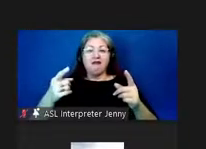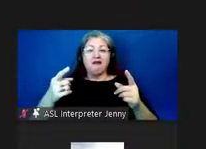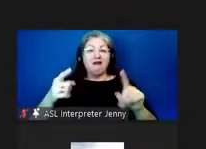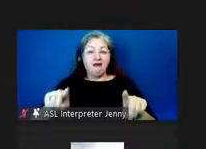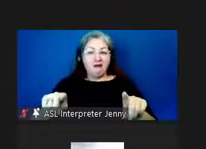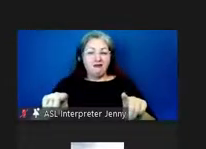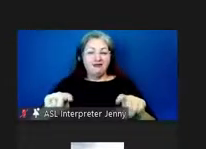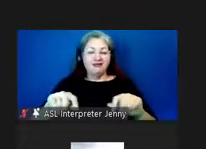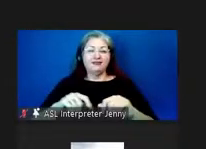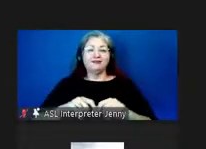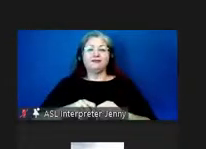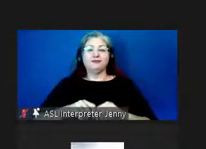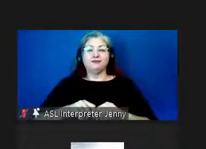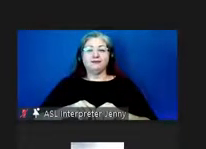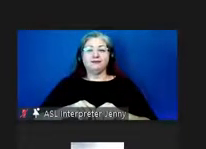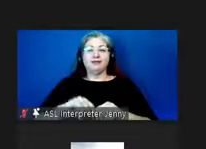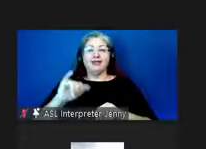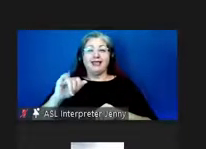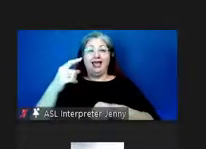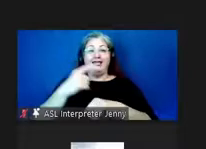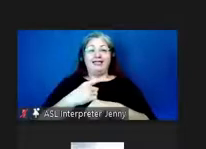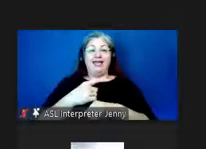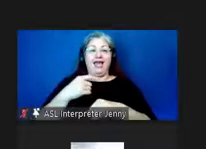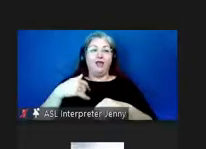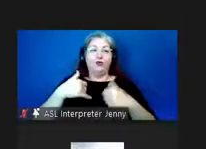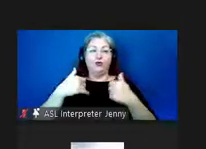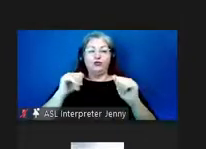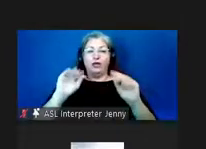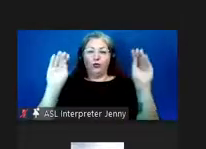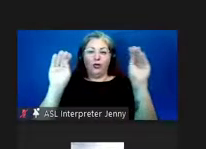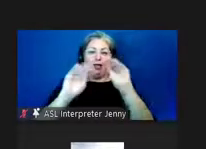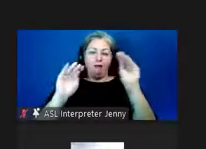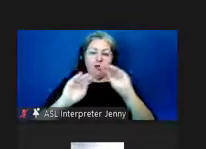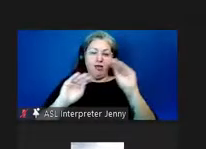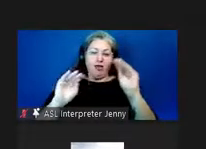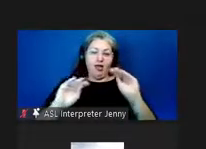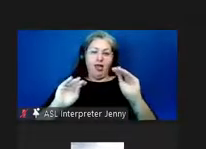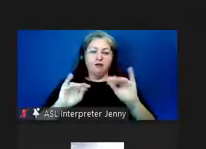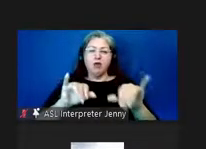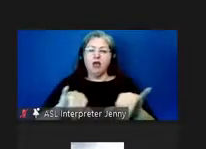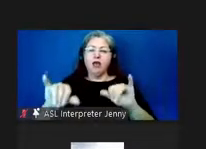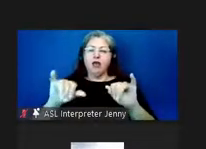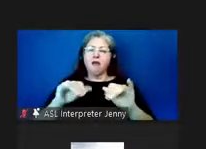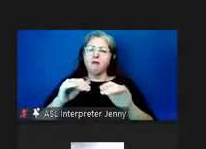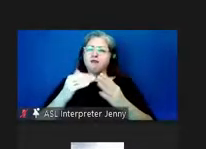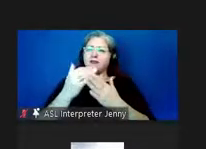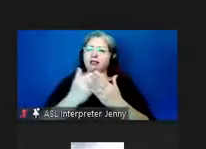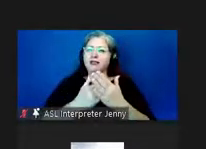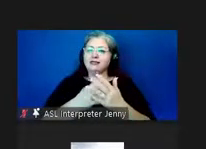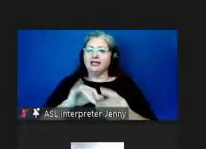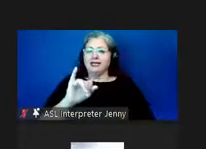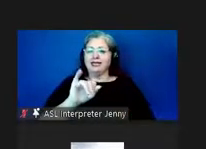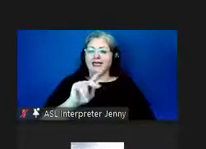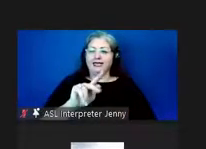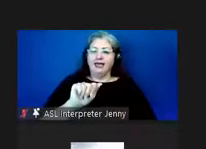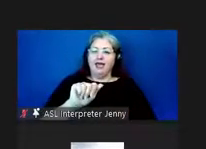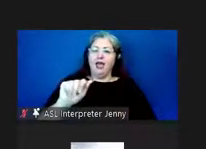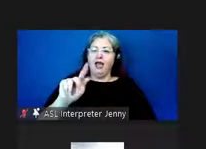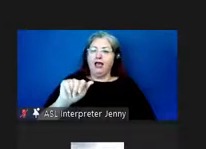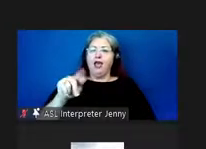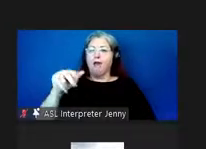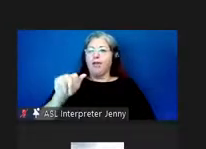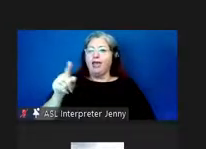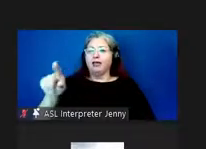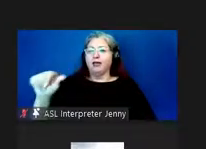happened on the day that we were compiling working on compiling a common list of words ika aka peng the other team